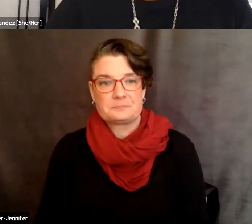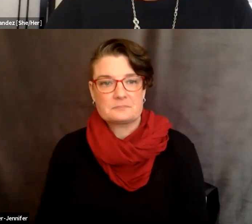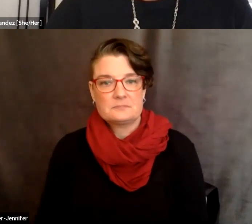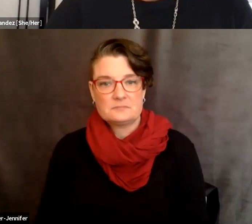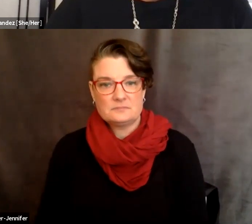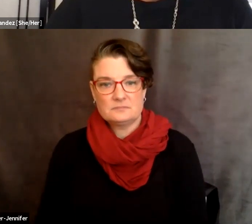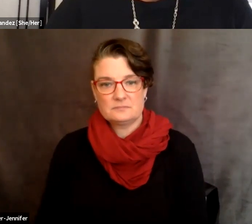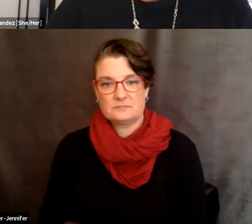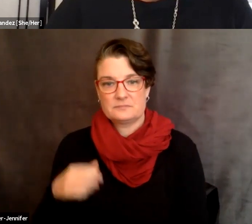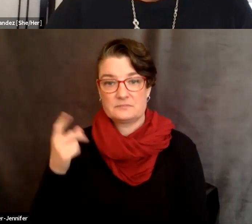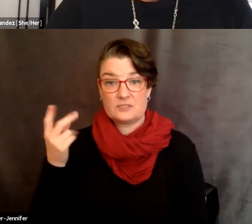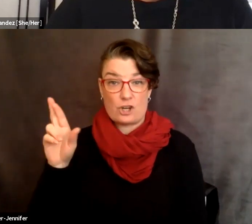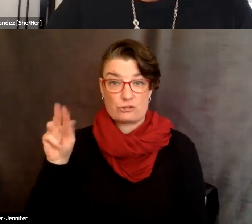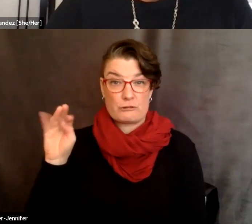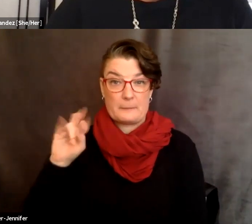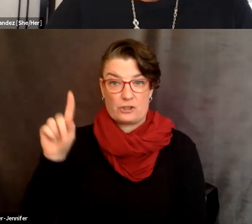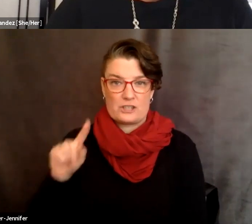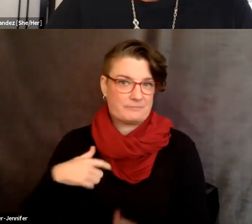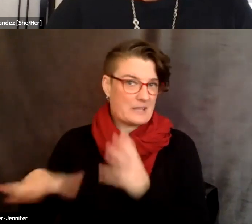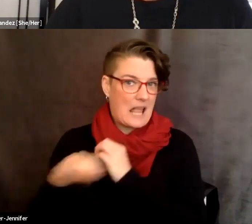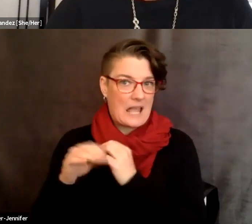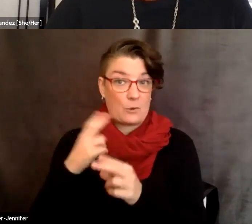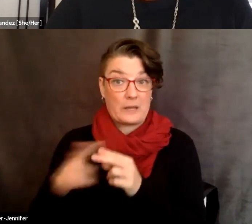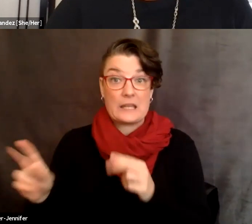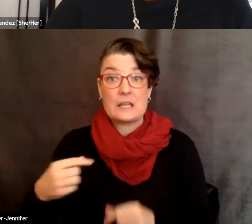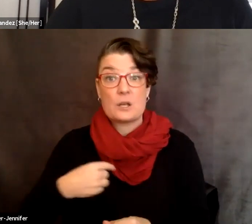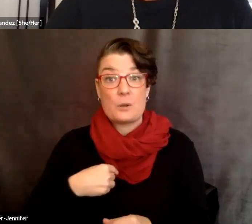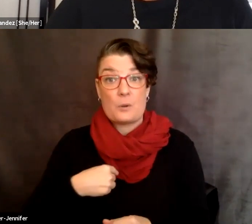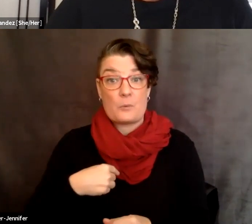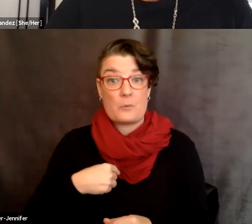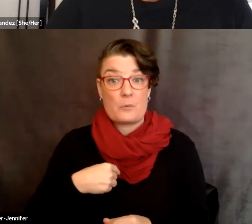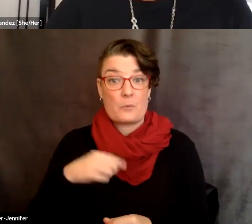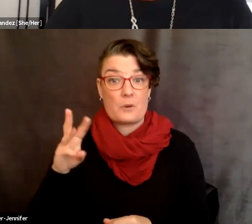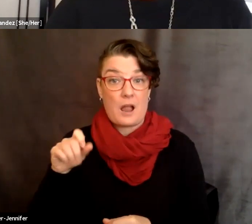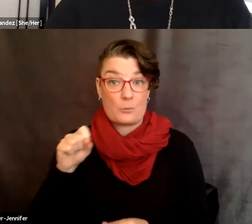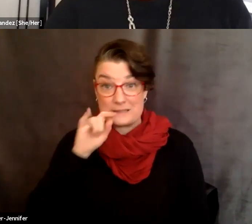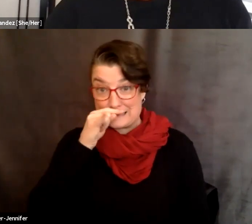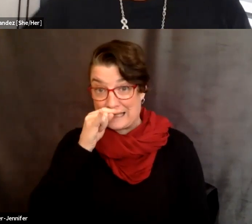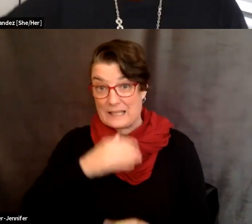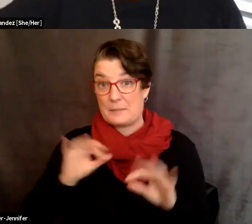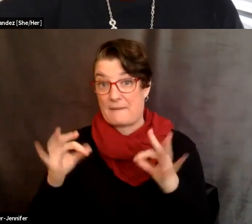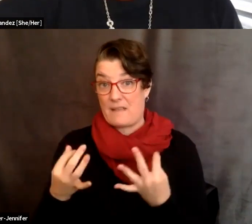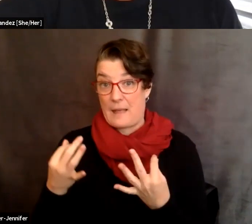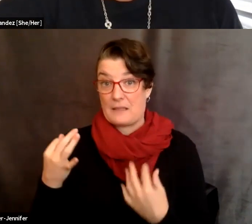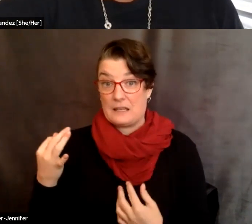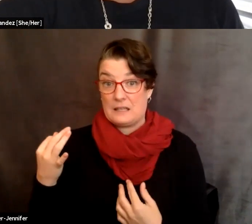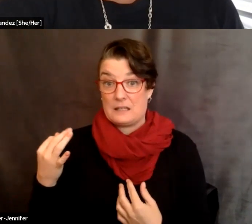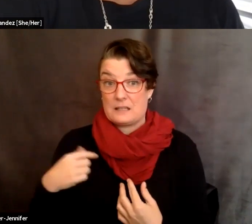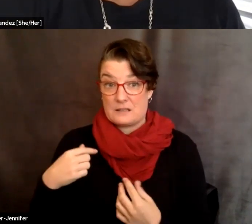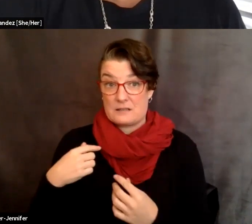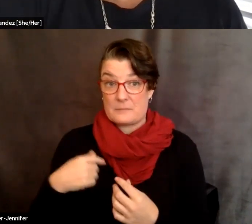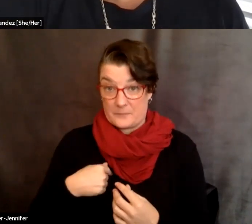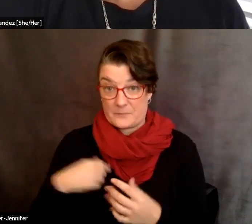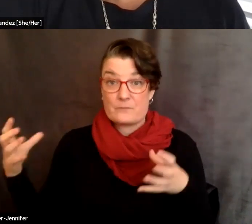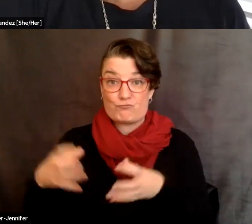And I'll just add very quickly that, um, when I was a kid, my family and I traveled across the country